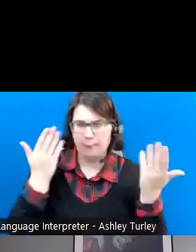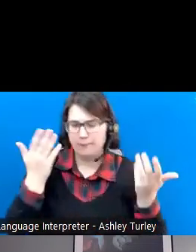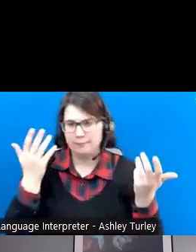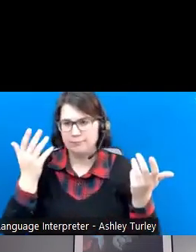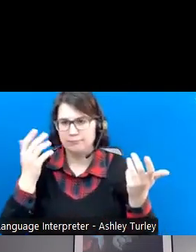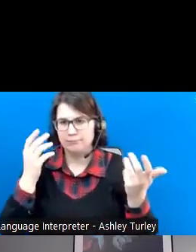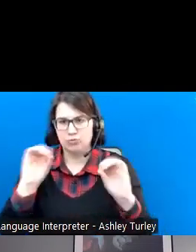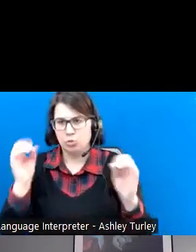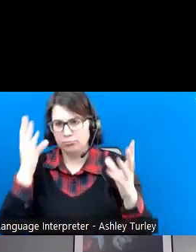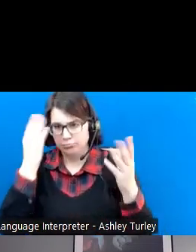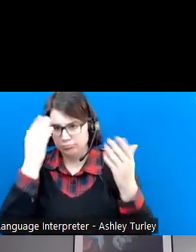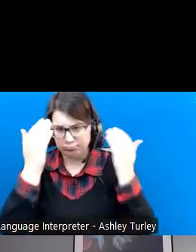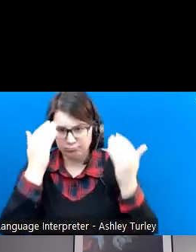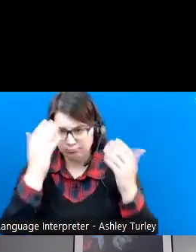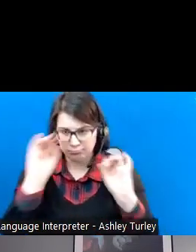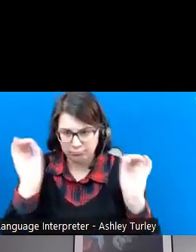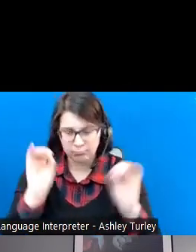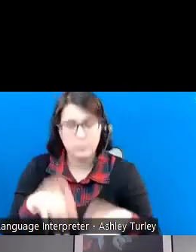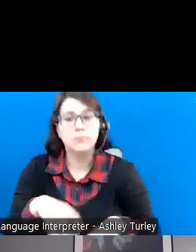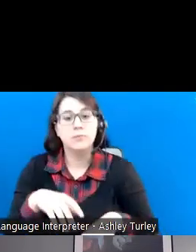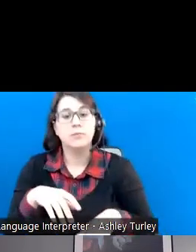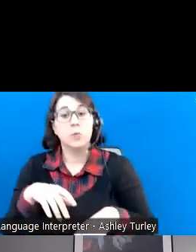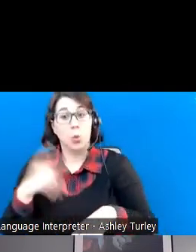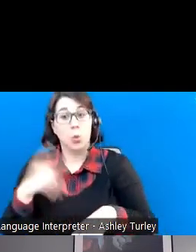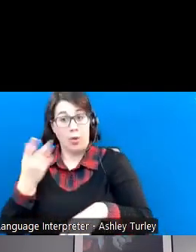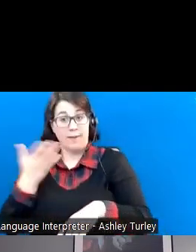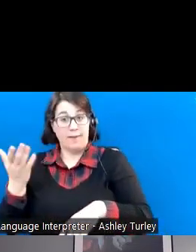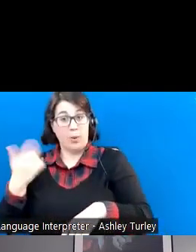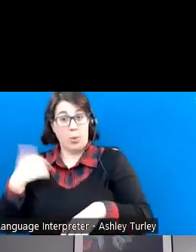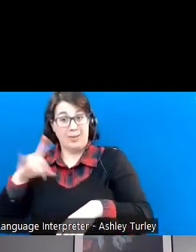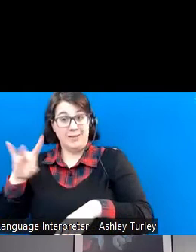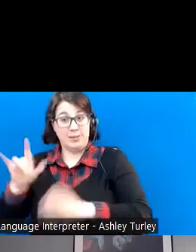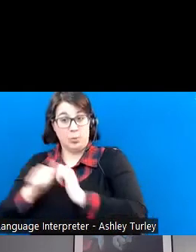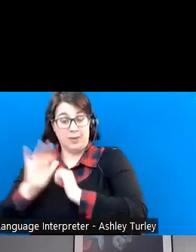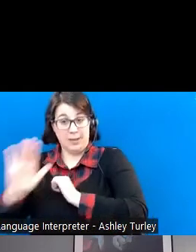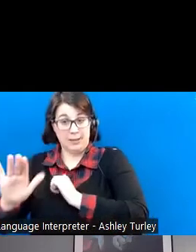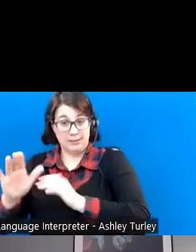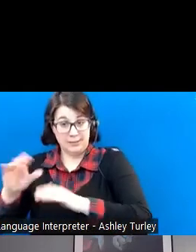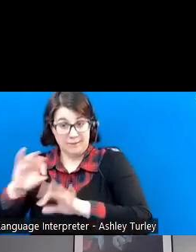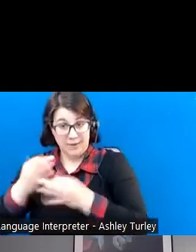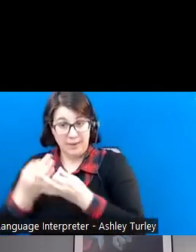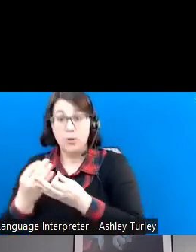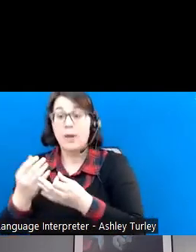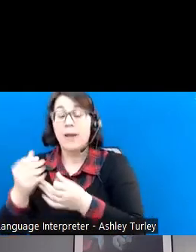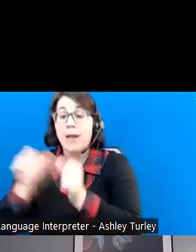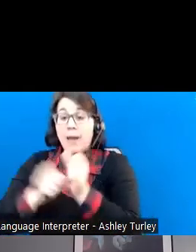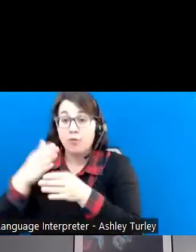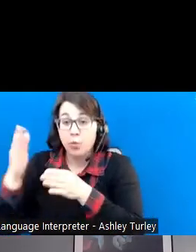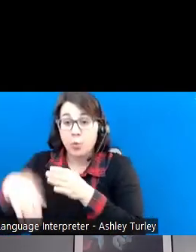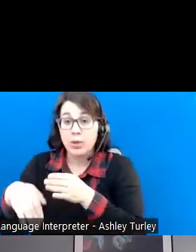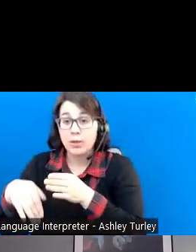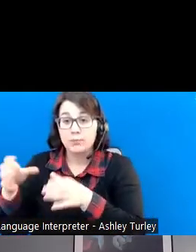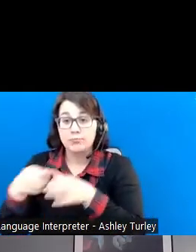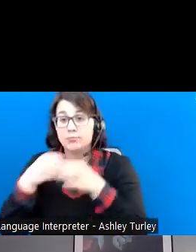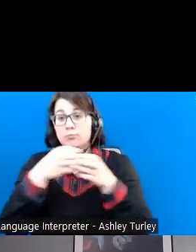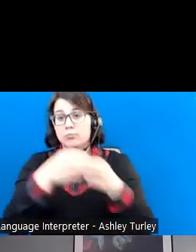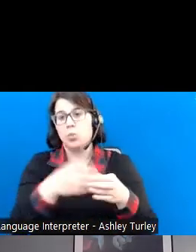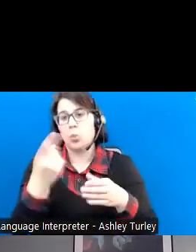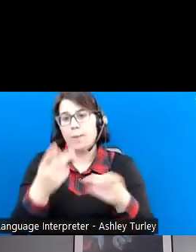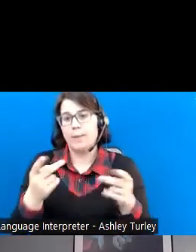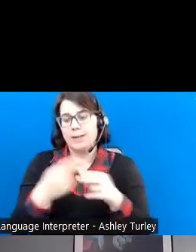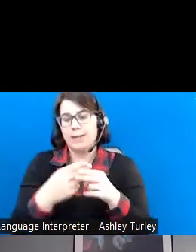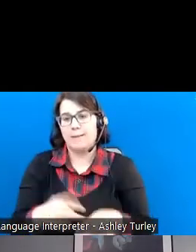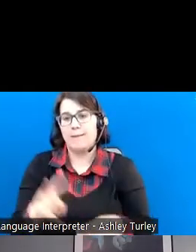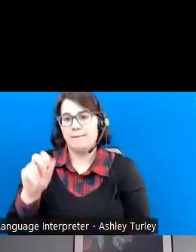you know, I remember one of the things that our career counselors did with him and his family was every weekend they went to, there was this place in Fairmont called the Valley Worlds of Fun.